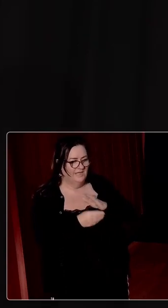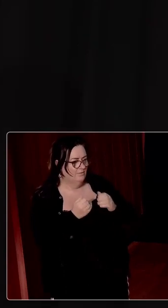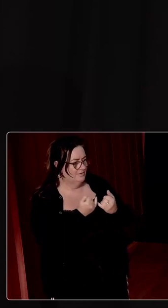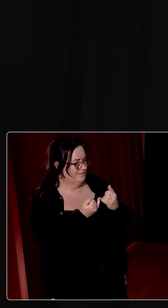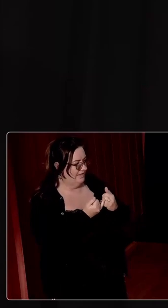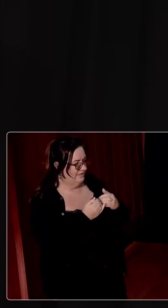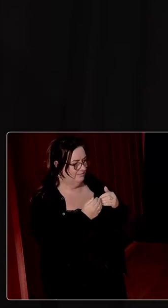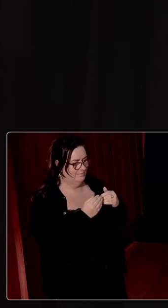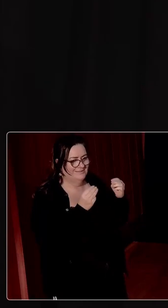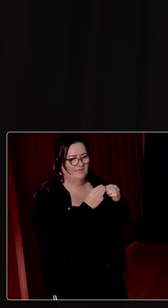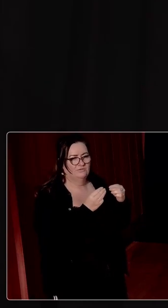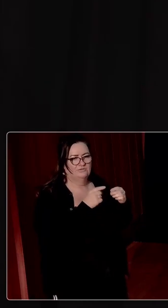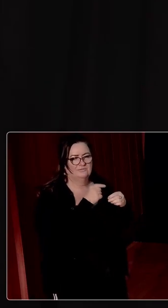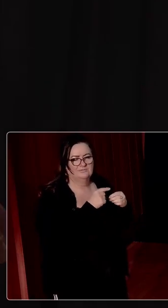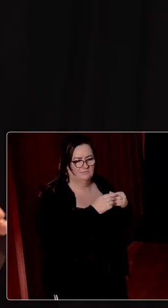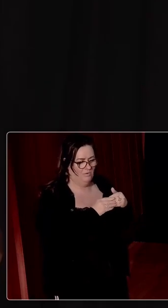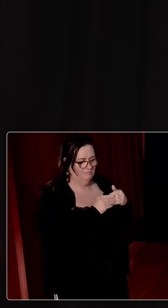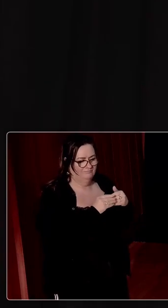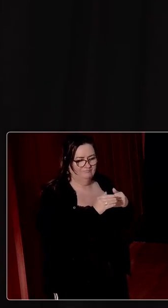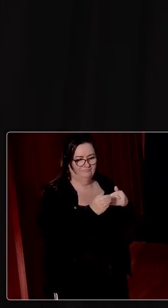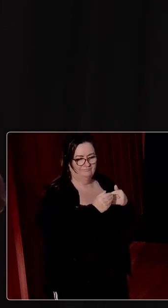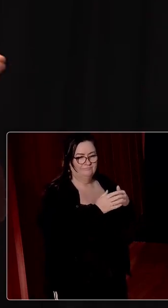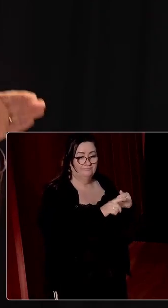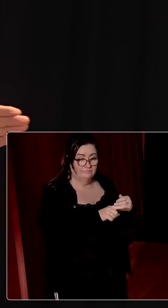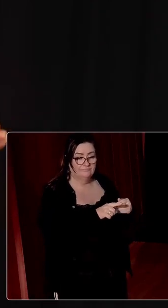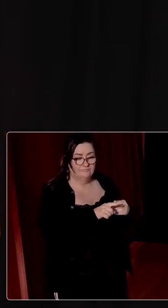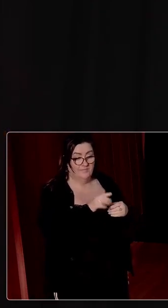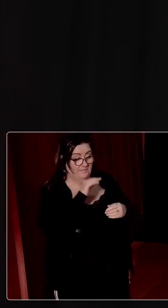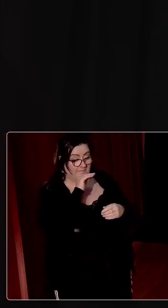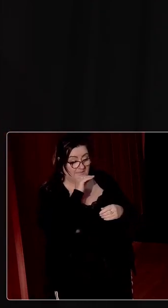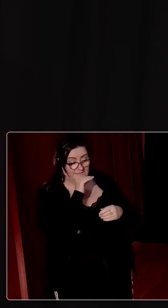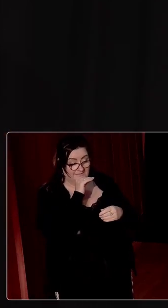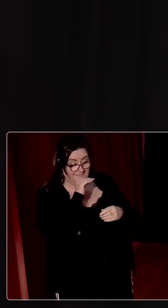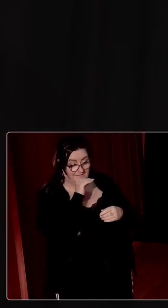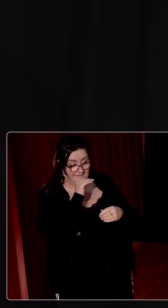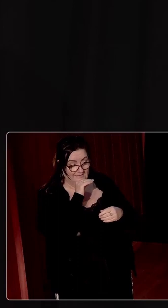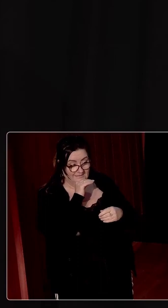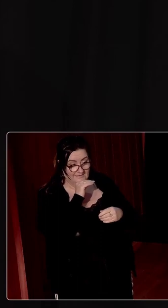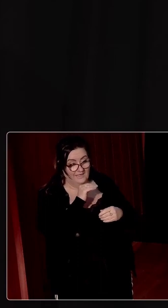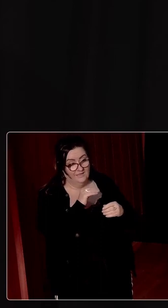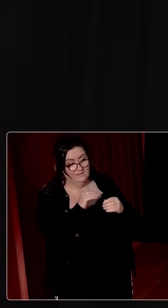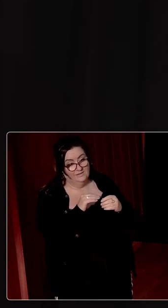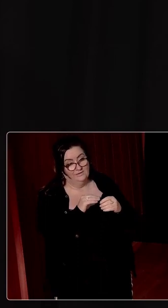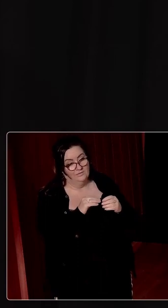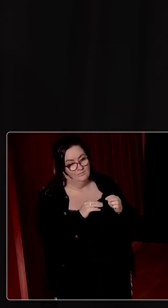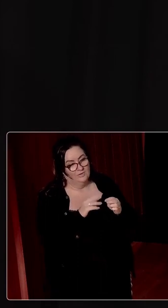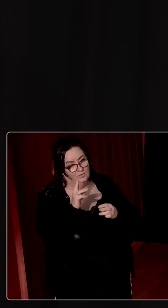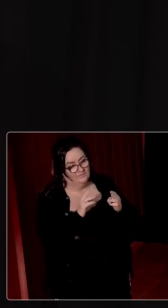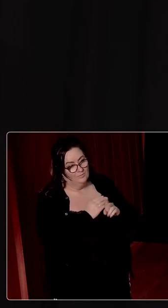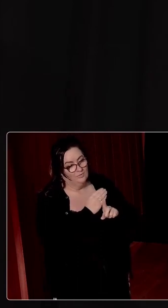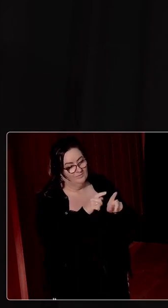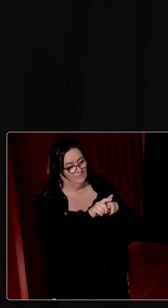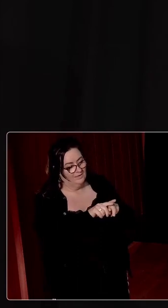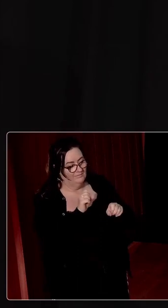There was a buffer in the society that, that, that doesn't mean that not, there couldn't be much more done in the Irish welfare system.